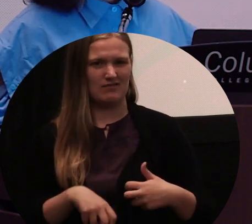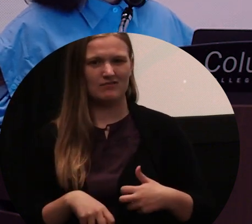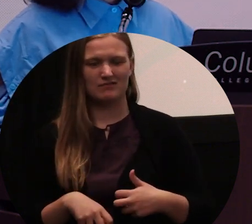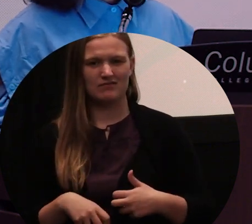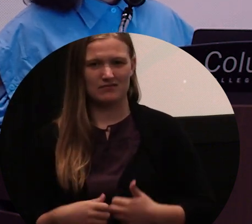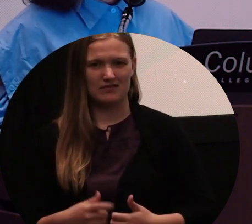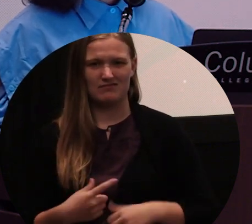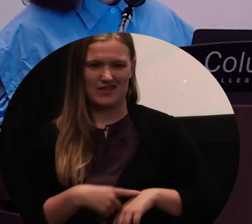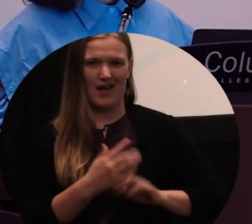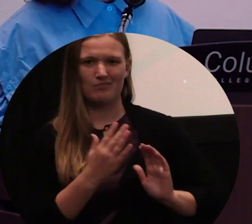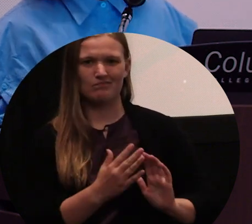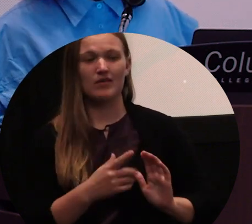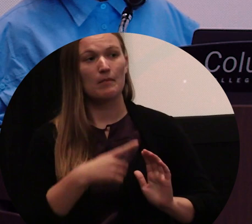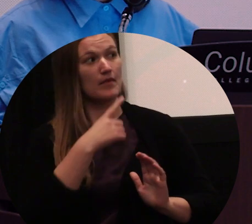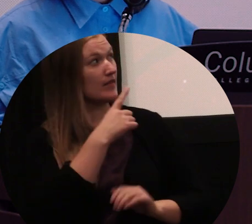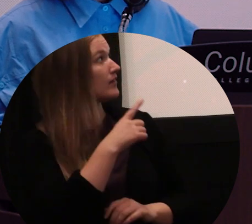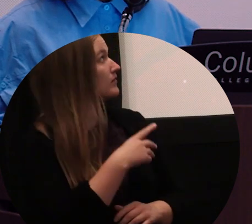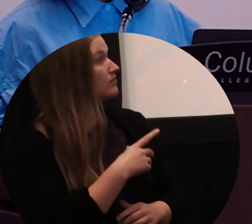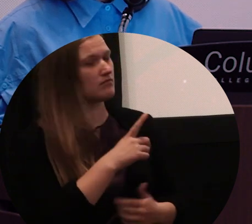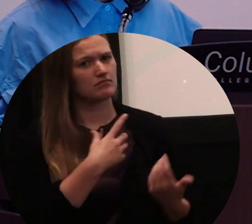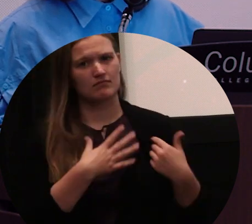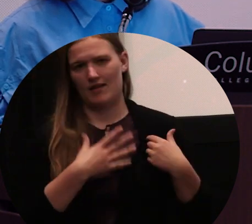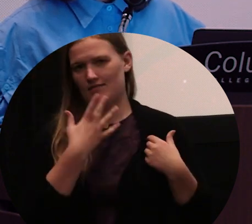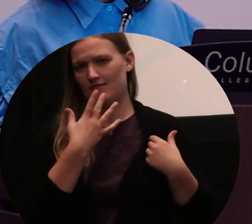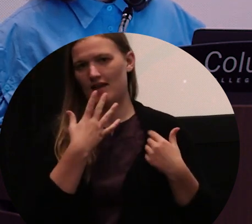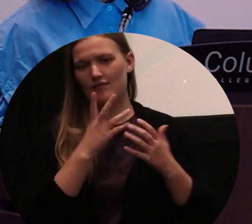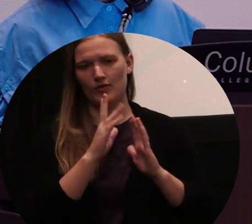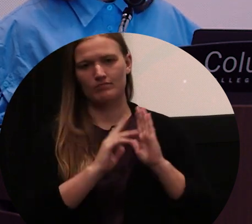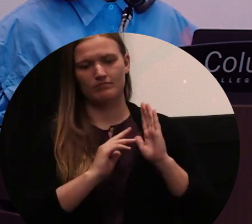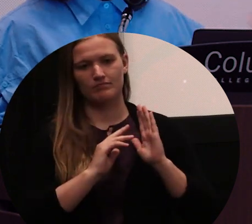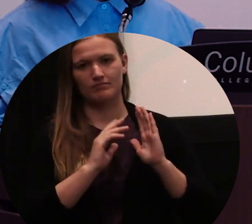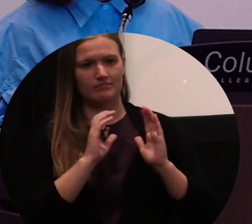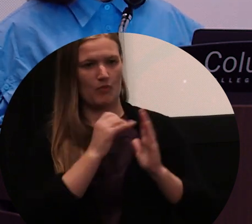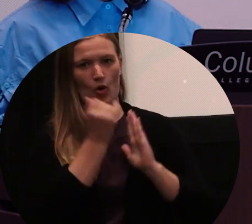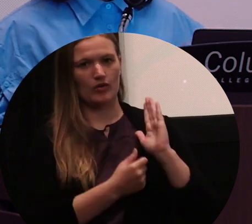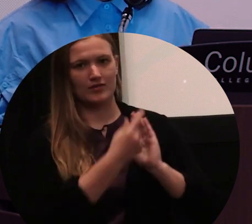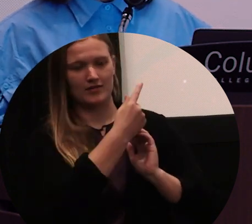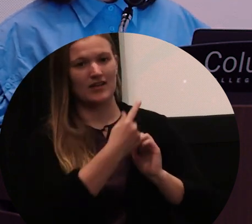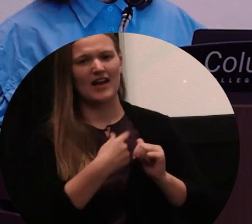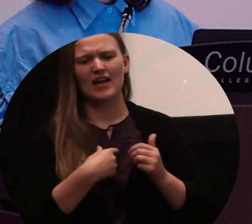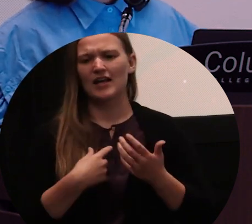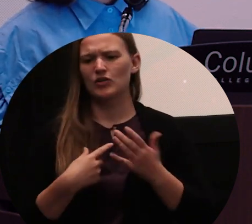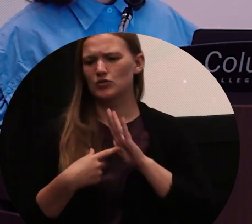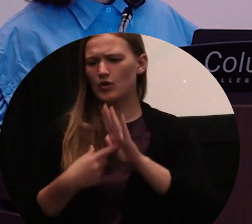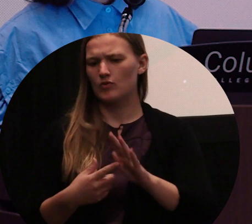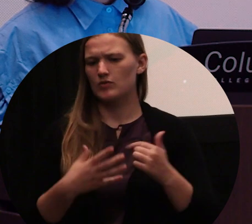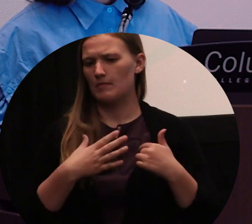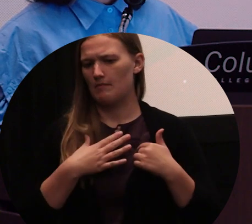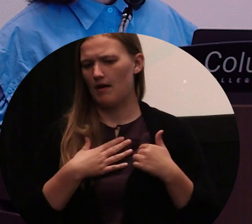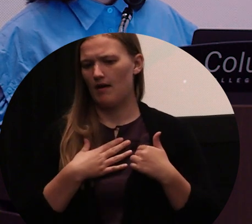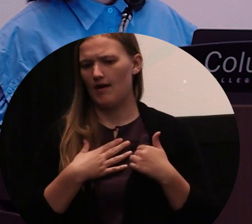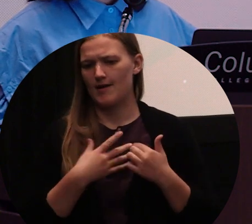this piece is probably one of my favorite pieces, because it in a way just talks a lot about the ways that I'm thinking about this